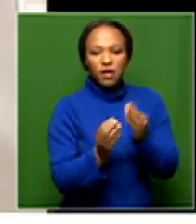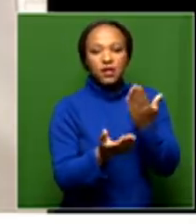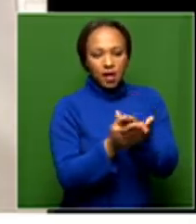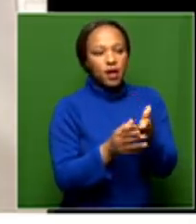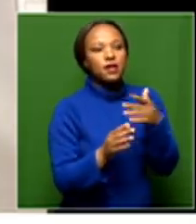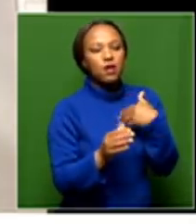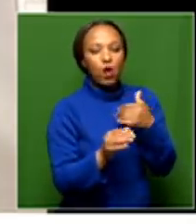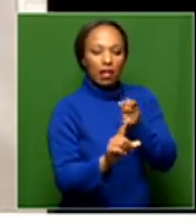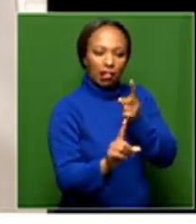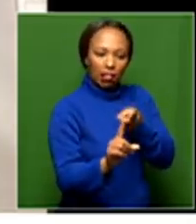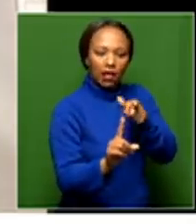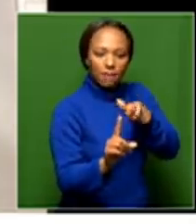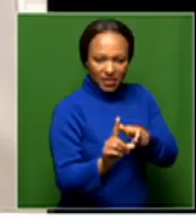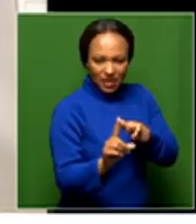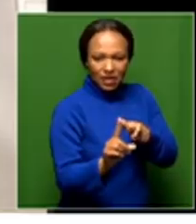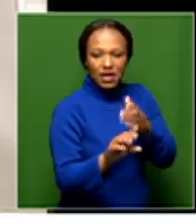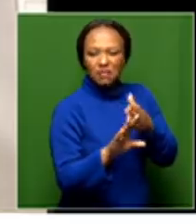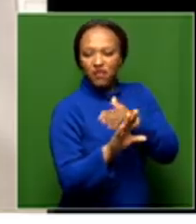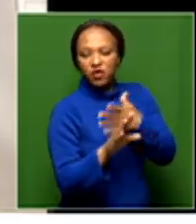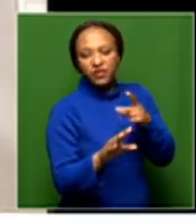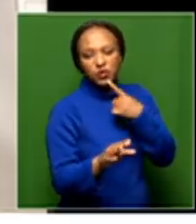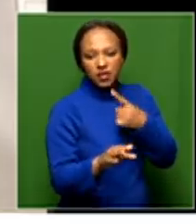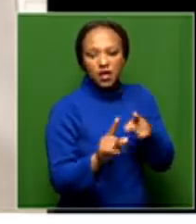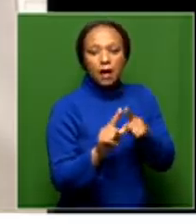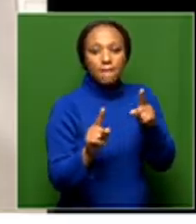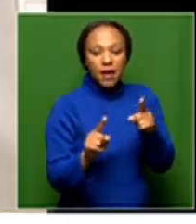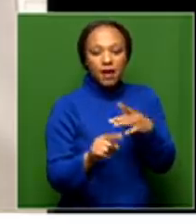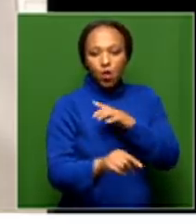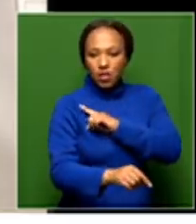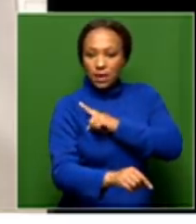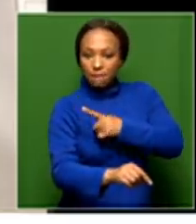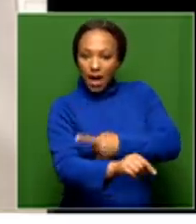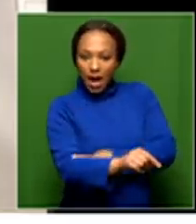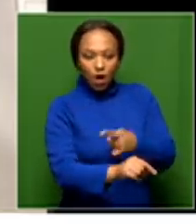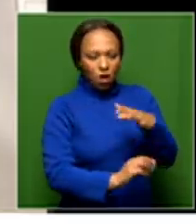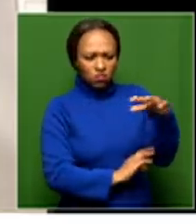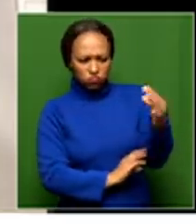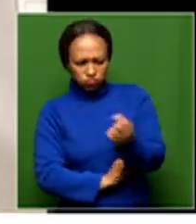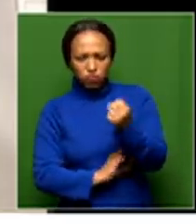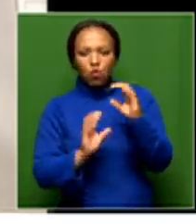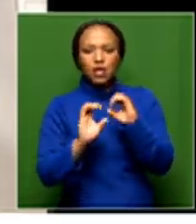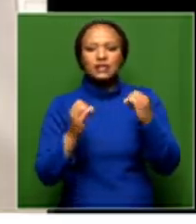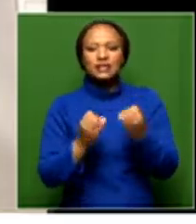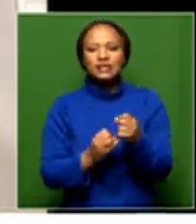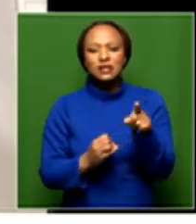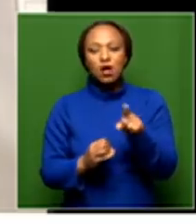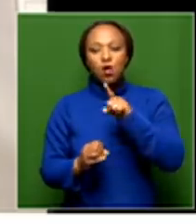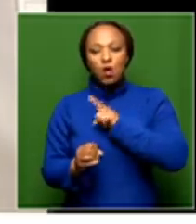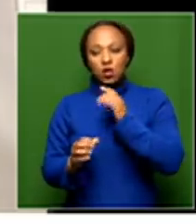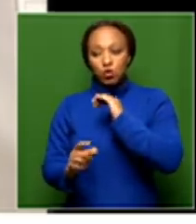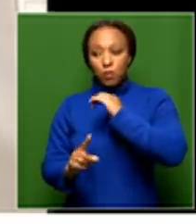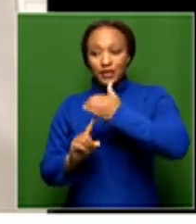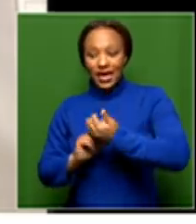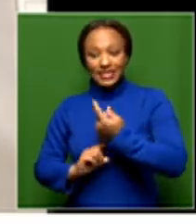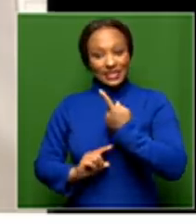person. But what that does was taking away the power that the organization has in order to protect